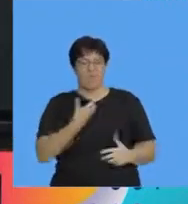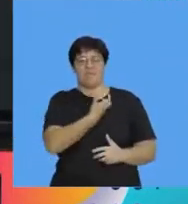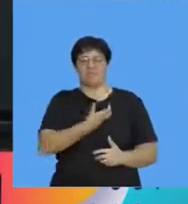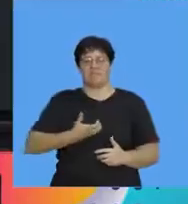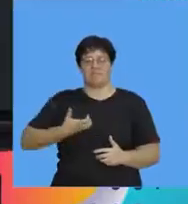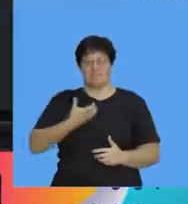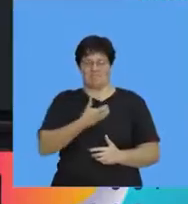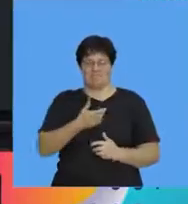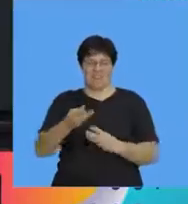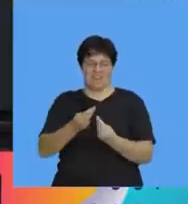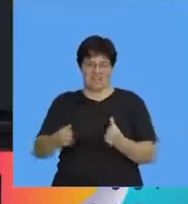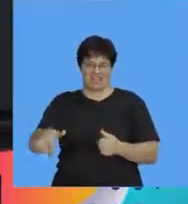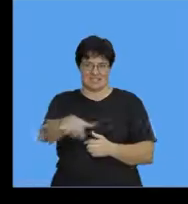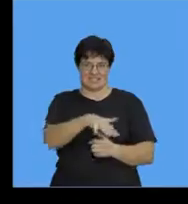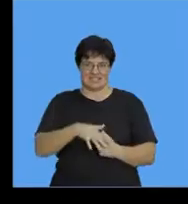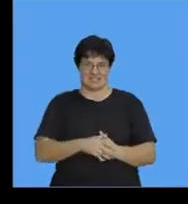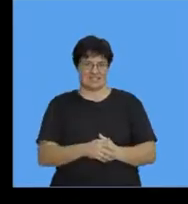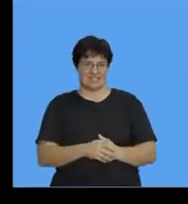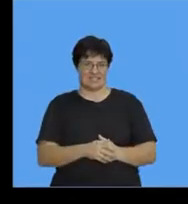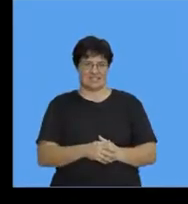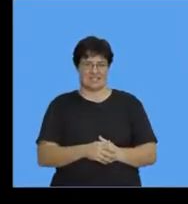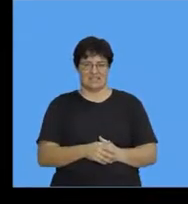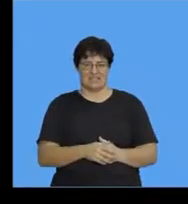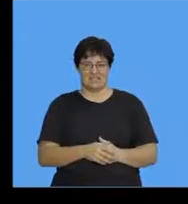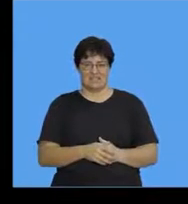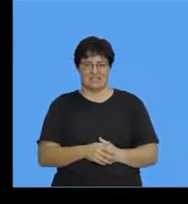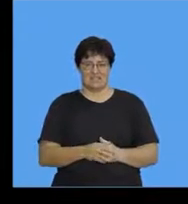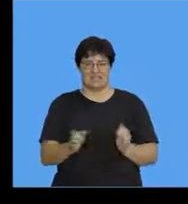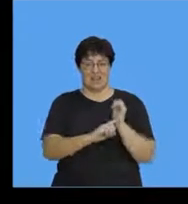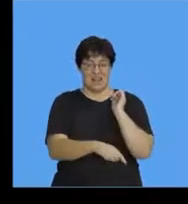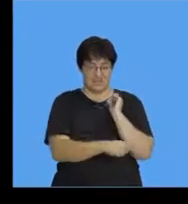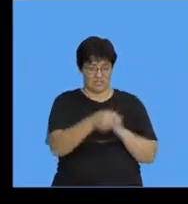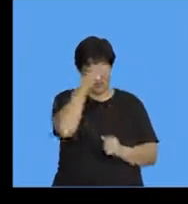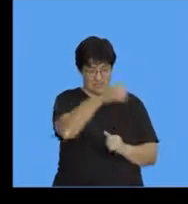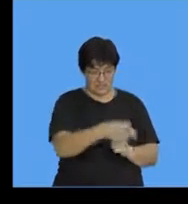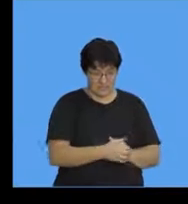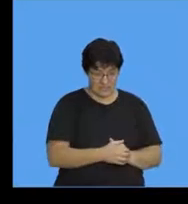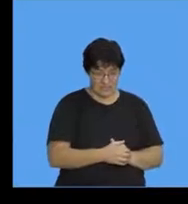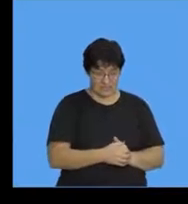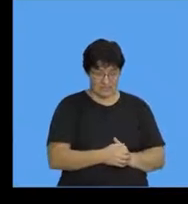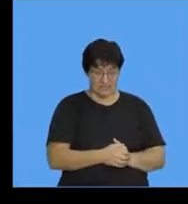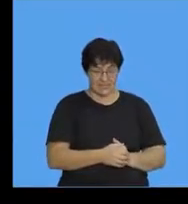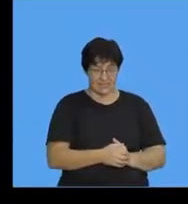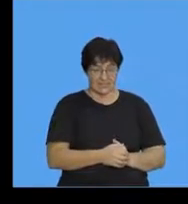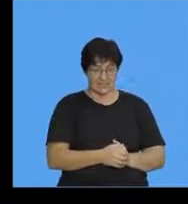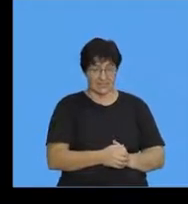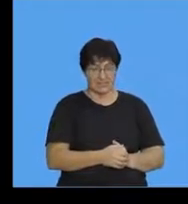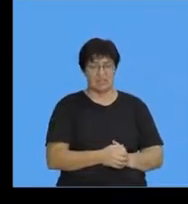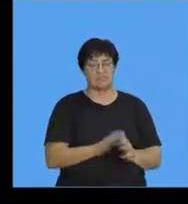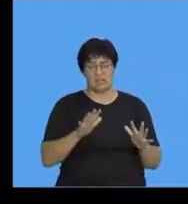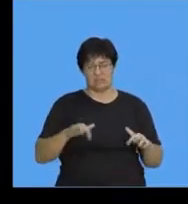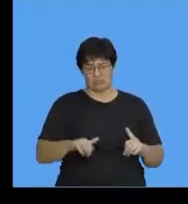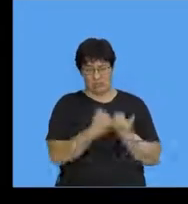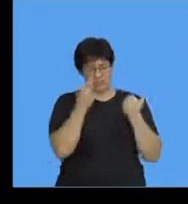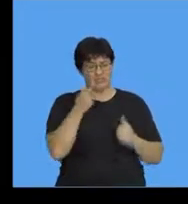comfortable on land okay now guys the last concept that we need to look here this is